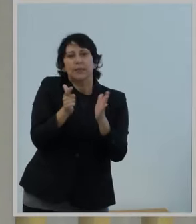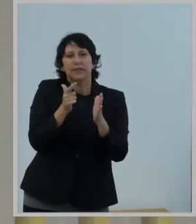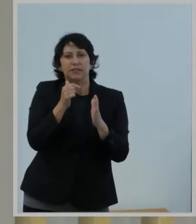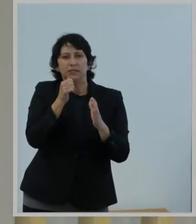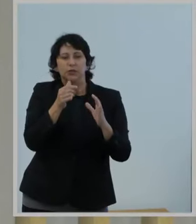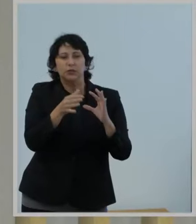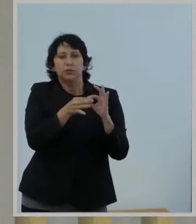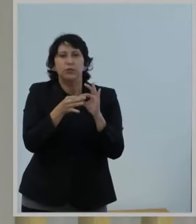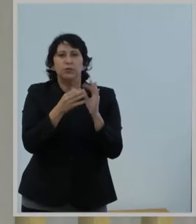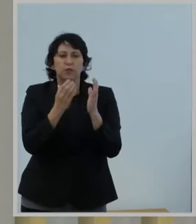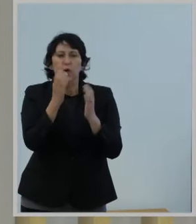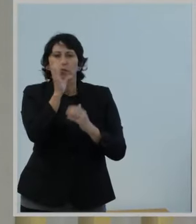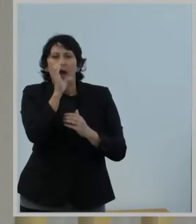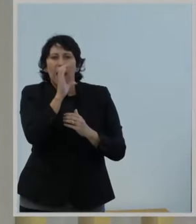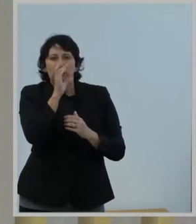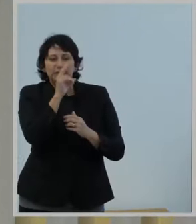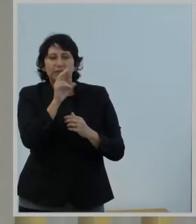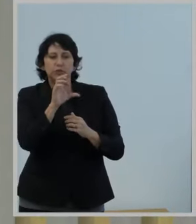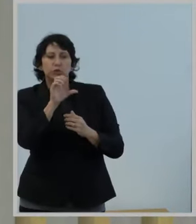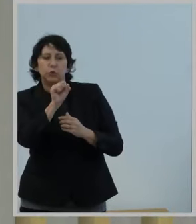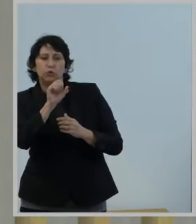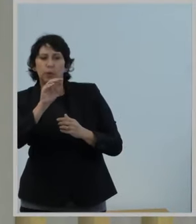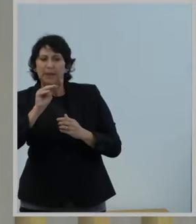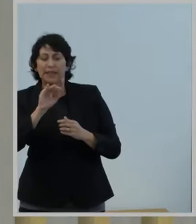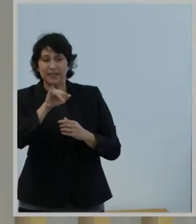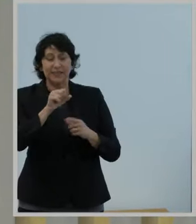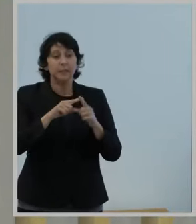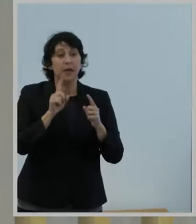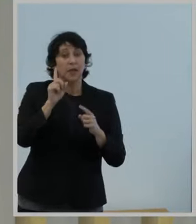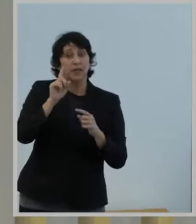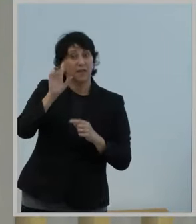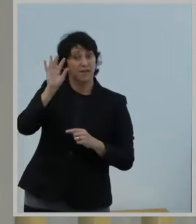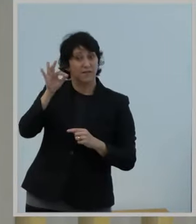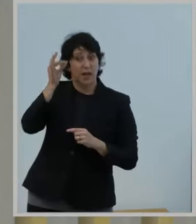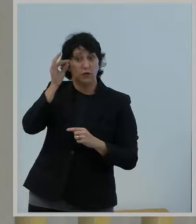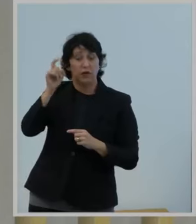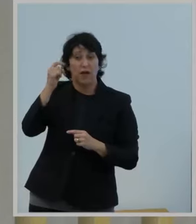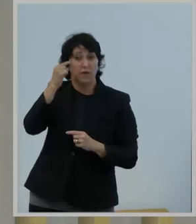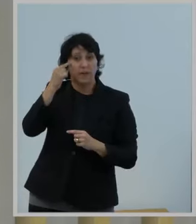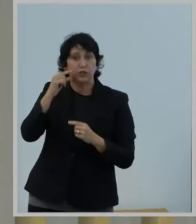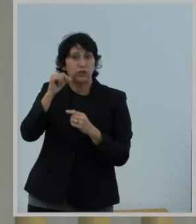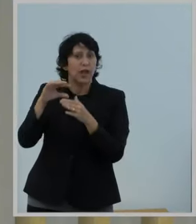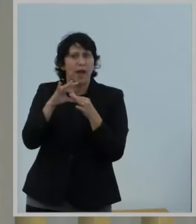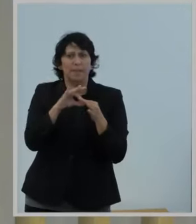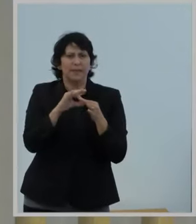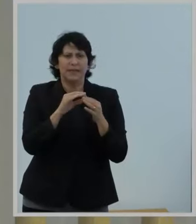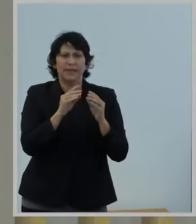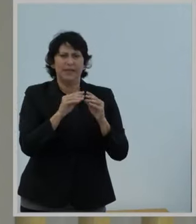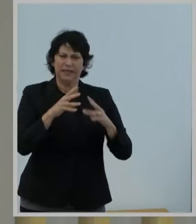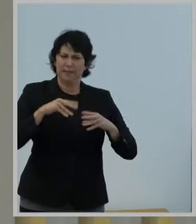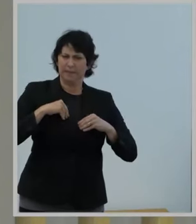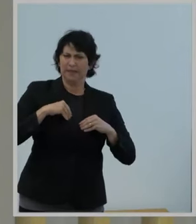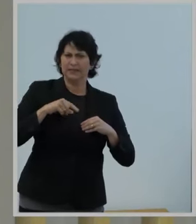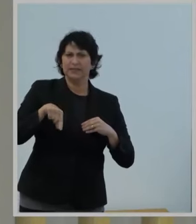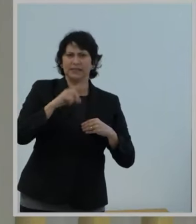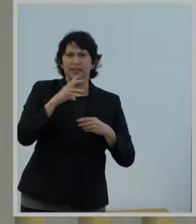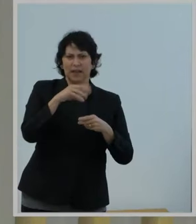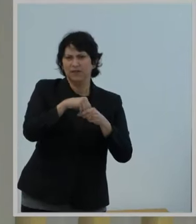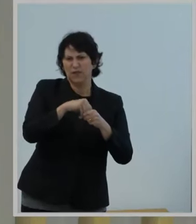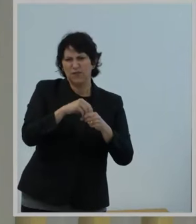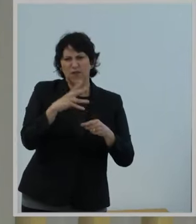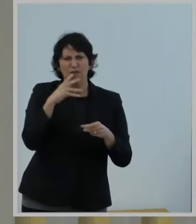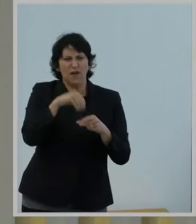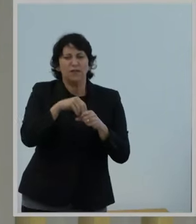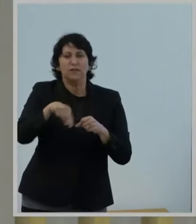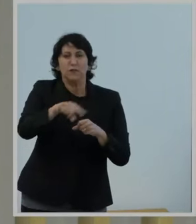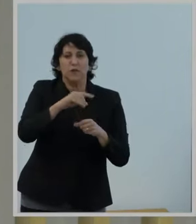to browse social media. I agree with them that the federal government should not have a hand, should not be complicit in giving children harmful access to